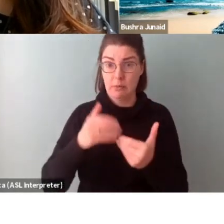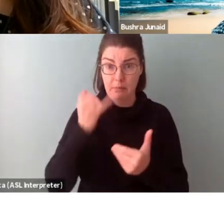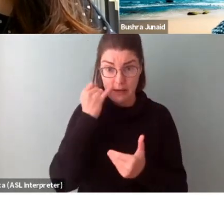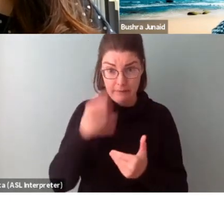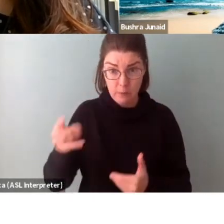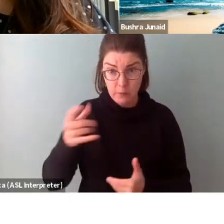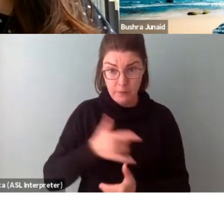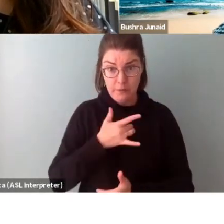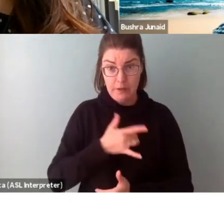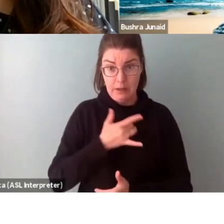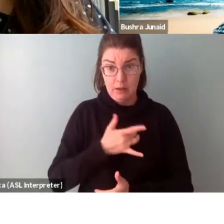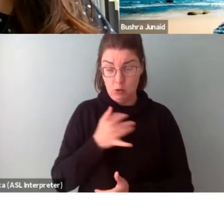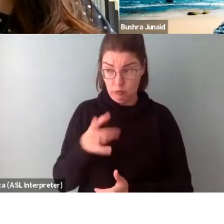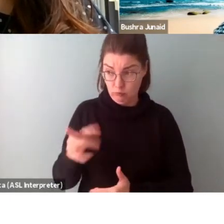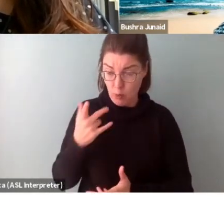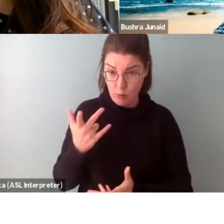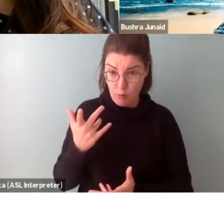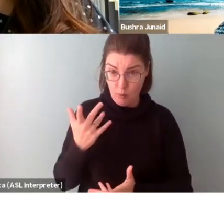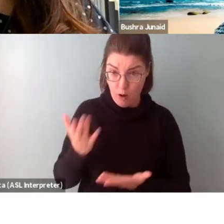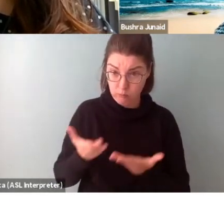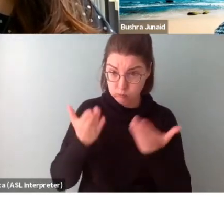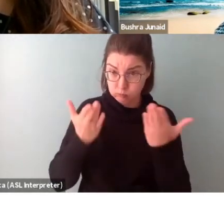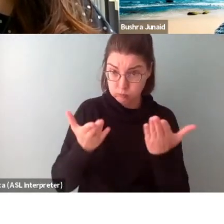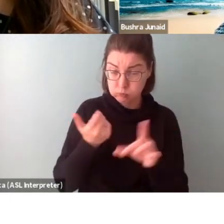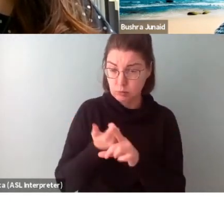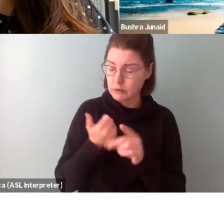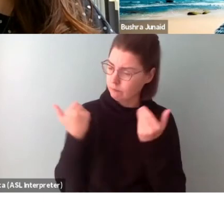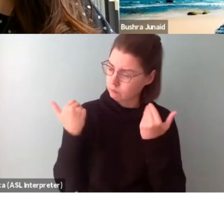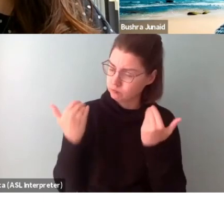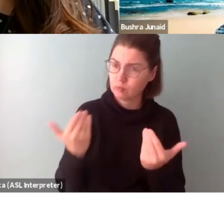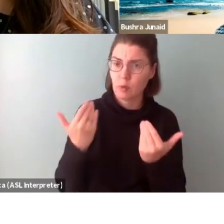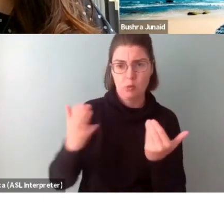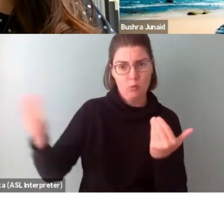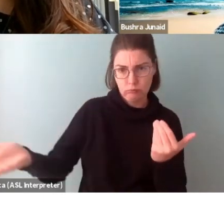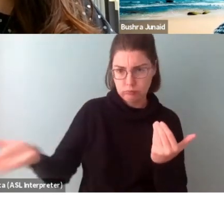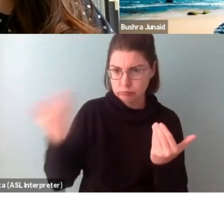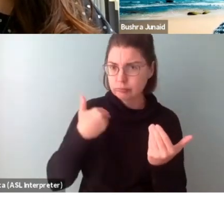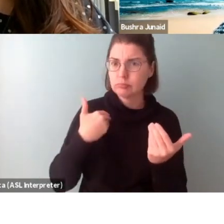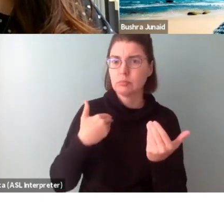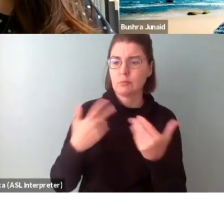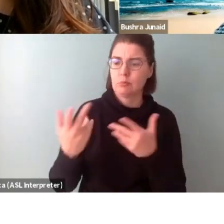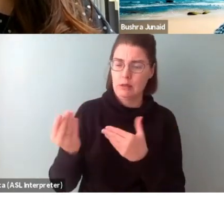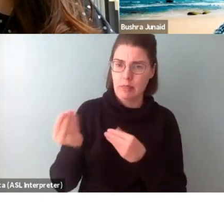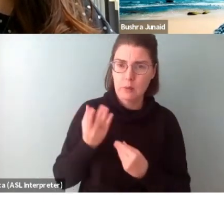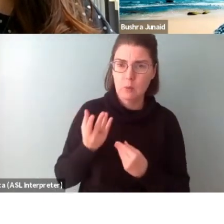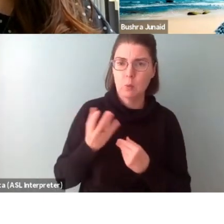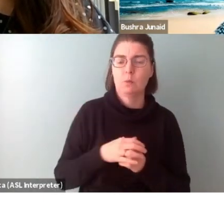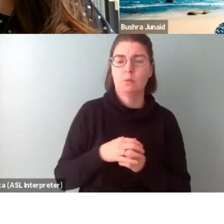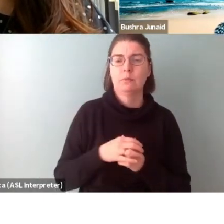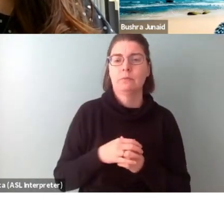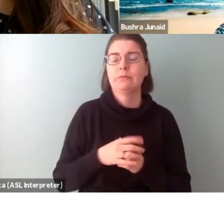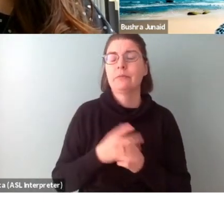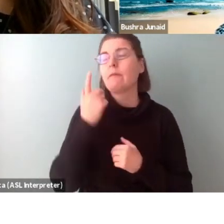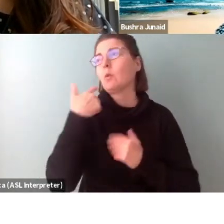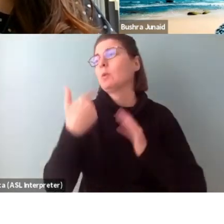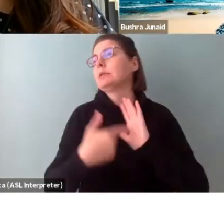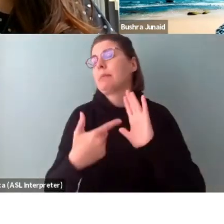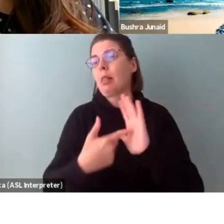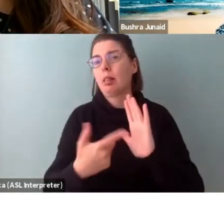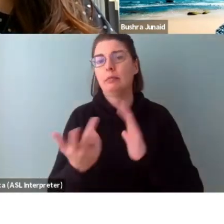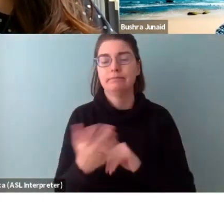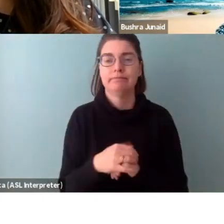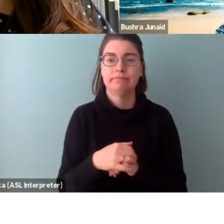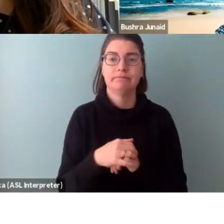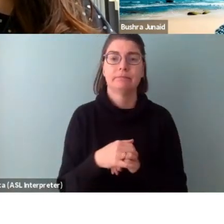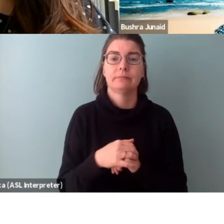that you'd like to put yourself forward, by all means, we welcome that. And usually, you know, if, for example, if it's a, if